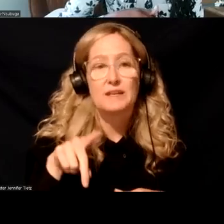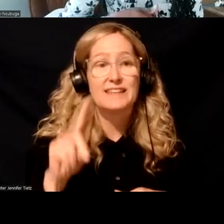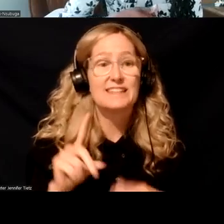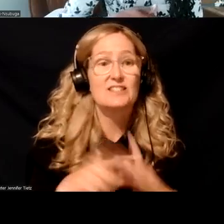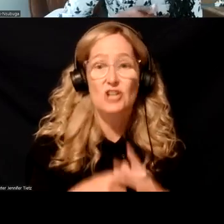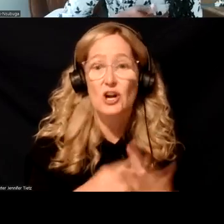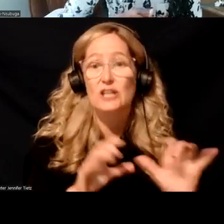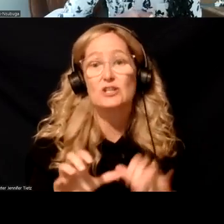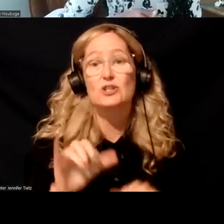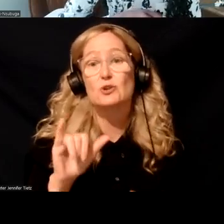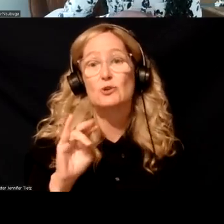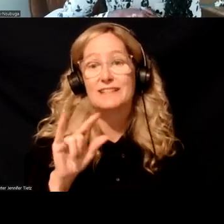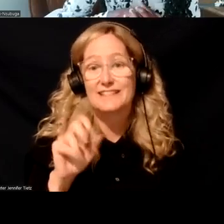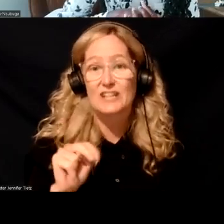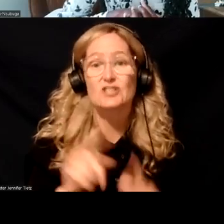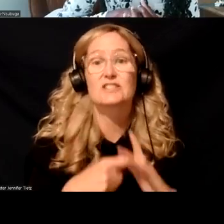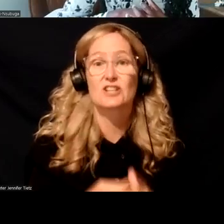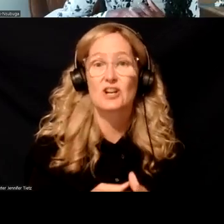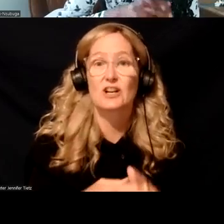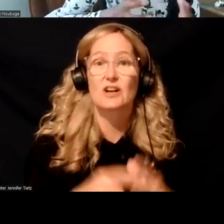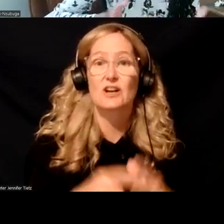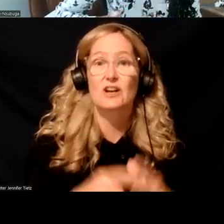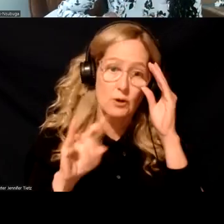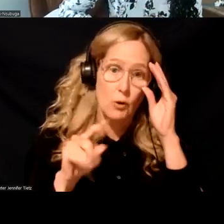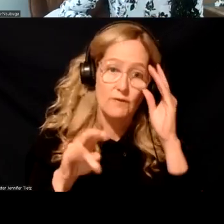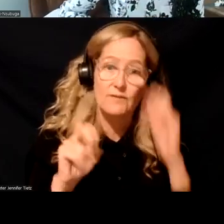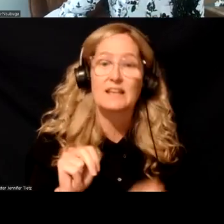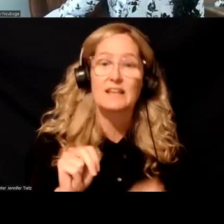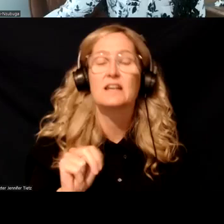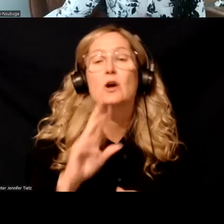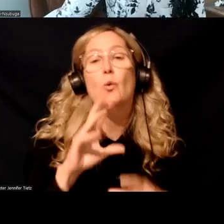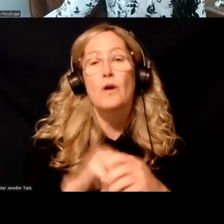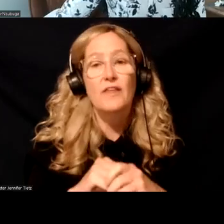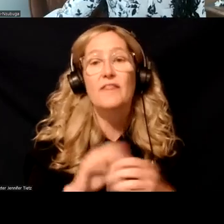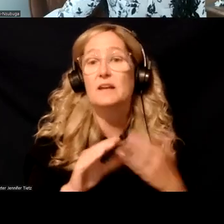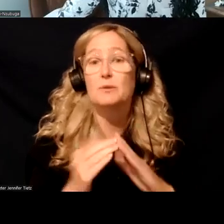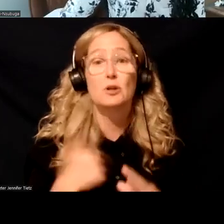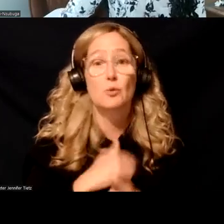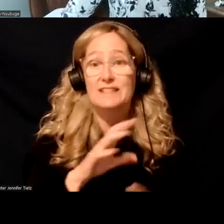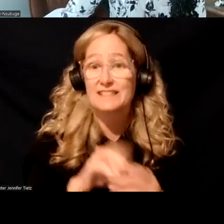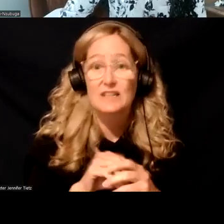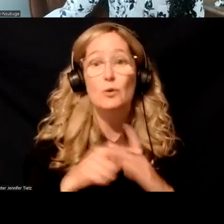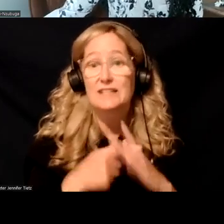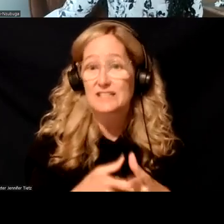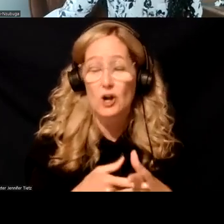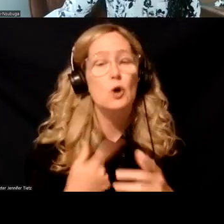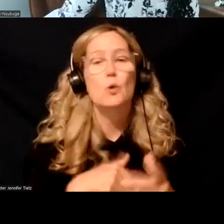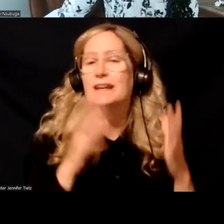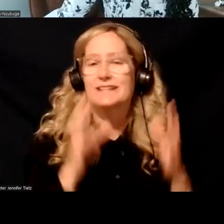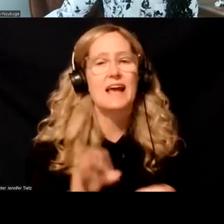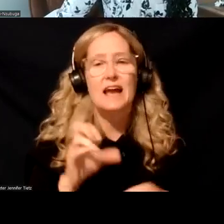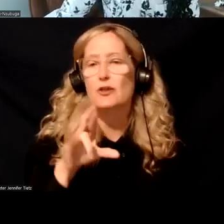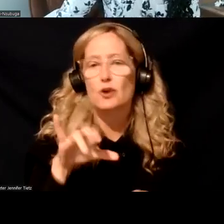do inductions of buprenorphine. Um, but within the community that we started, um, we determined that the crisis